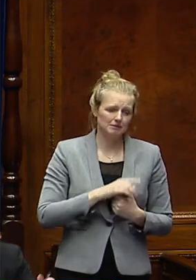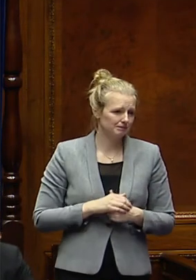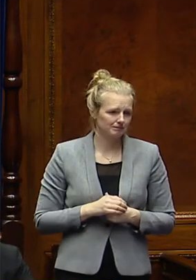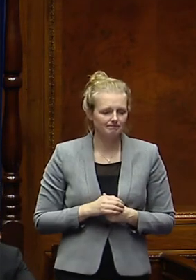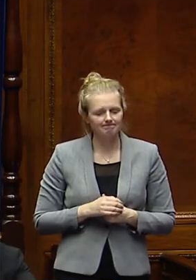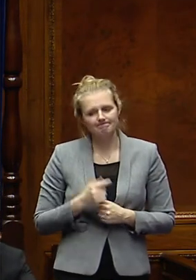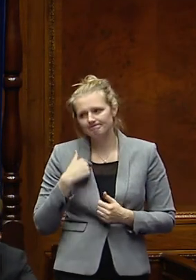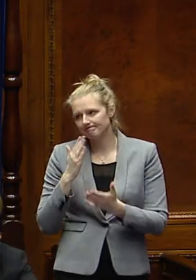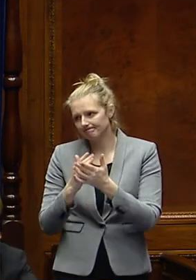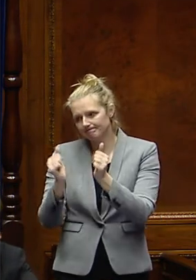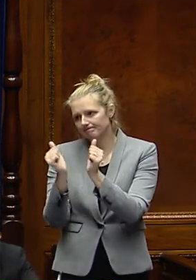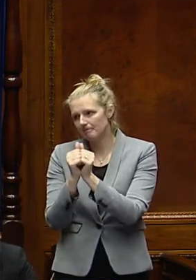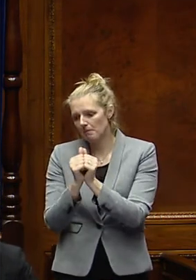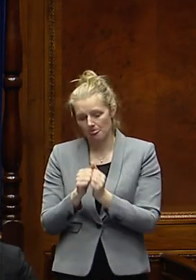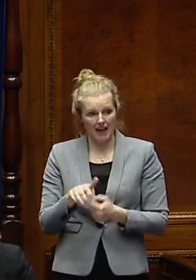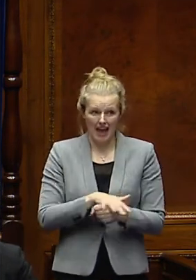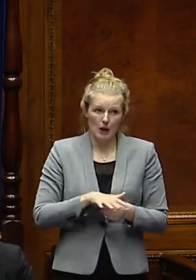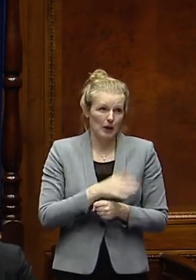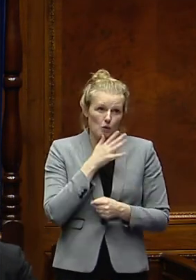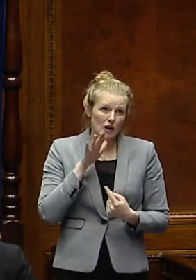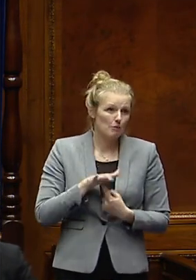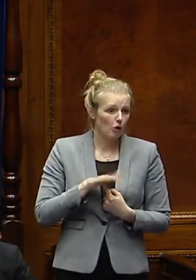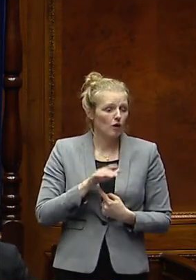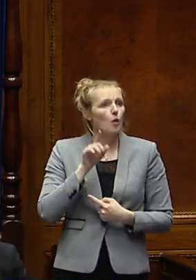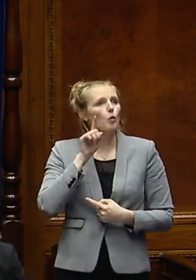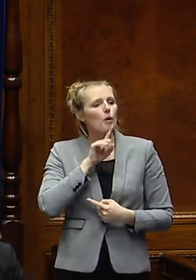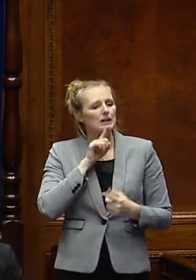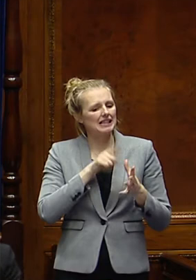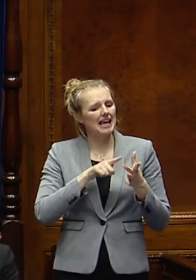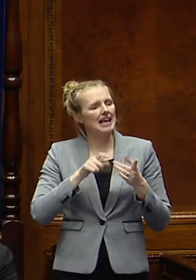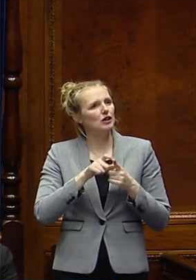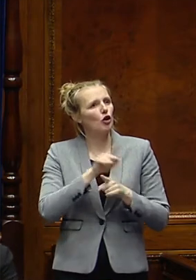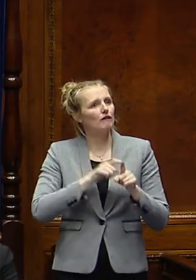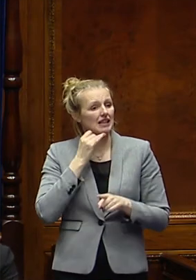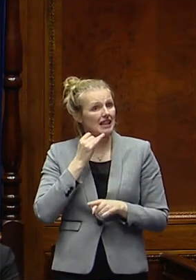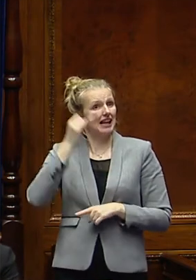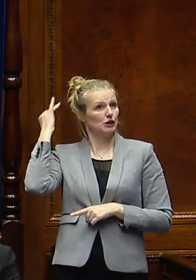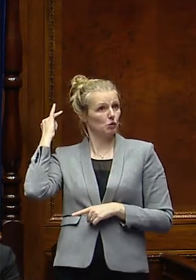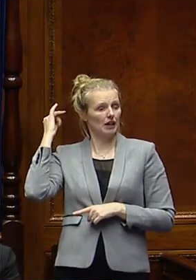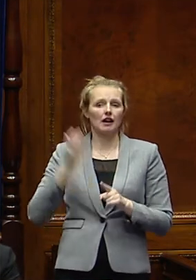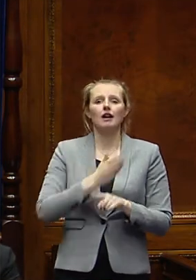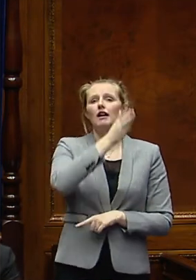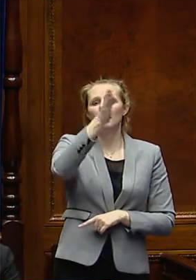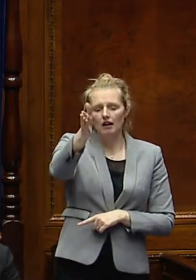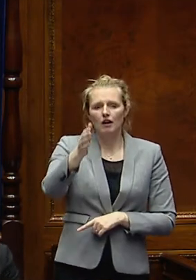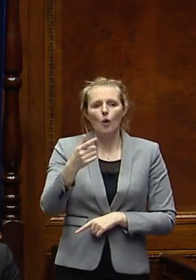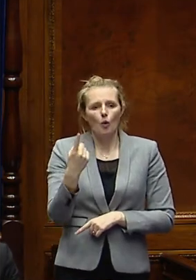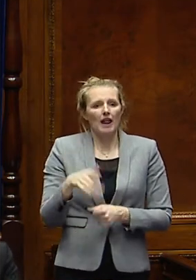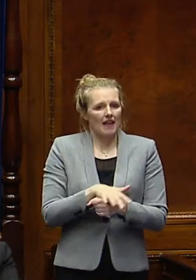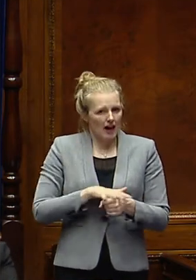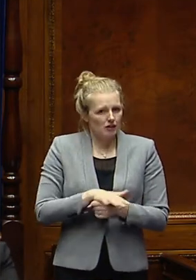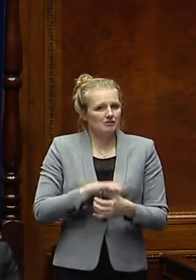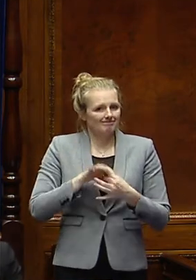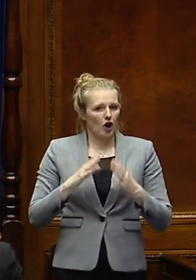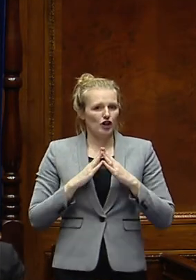I think definitely it's a critical area. spoke at the women's aid conference last week around changing the conversations and one of the critical areas was